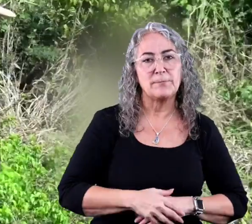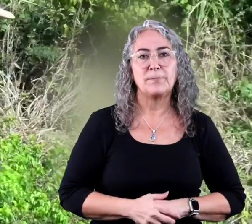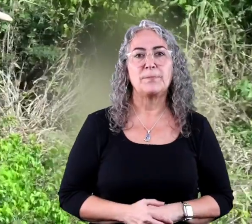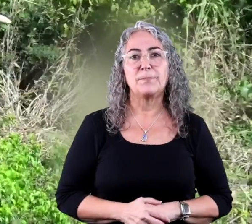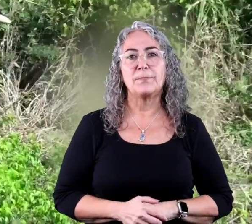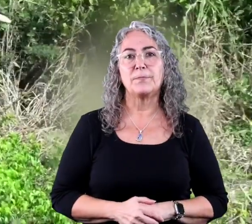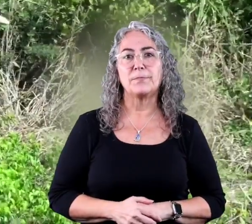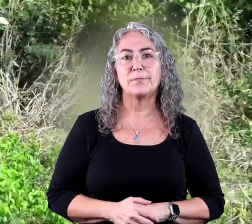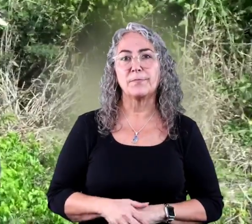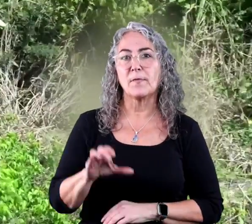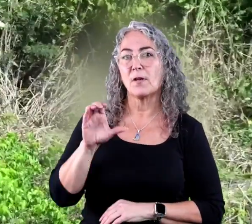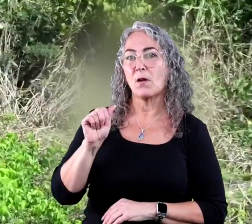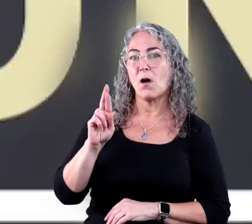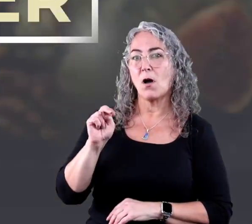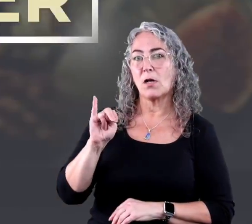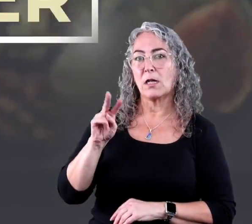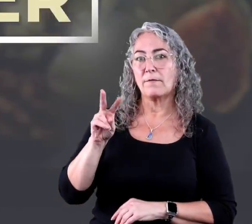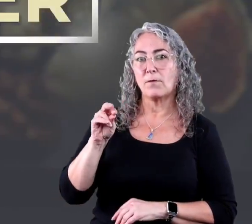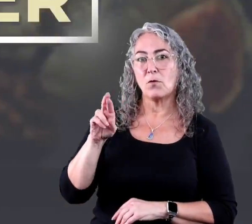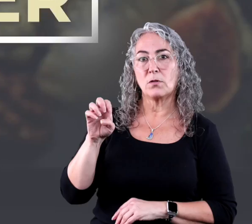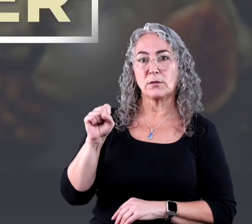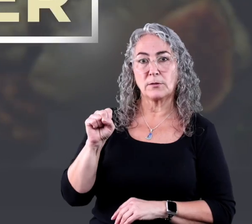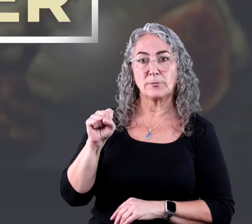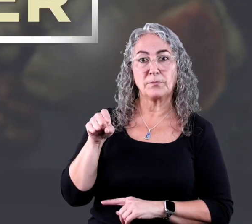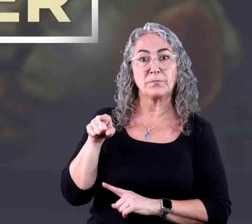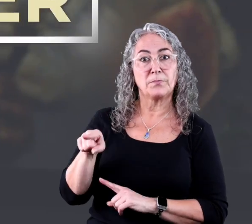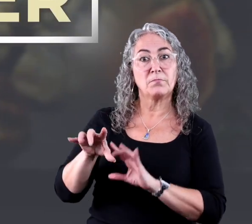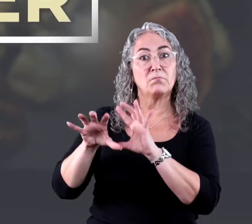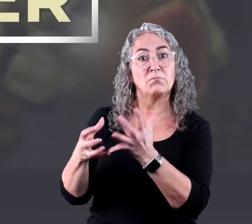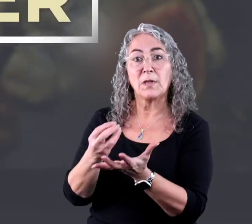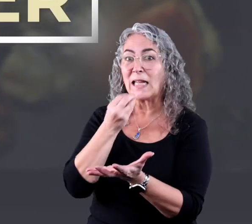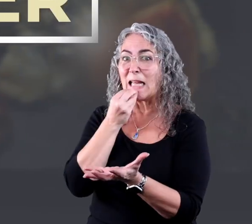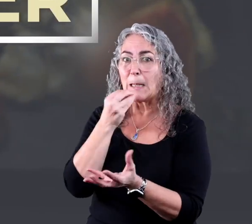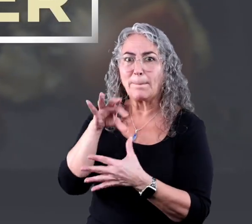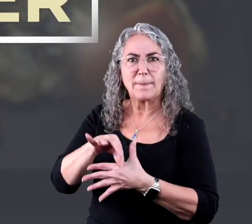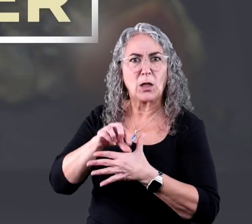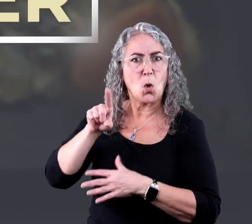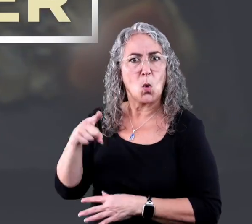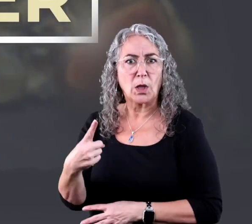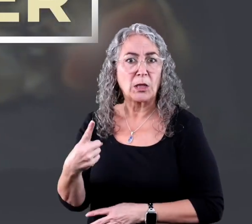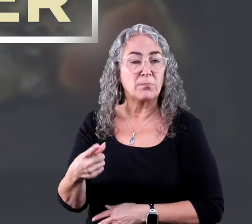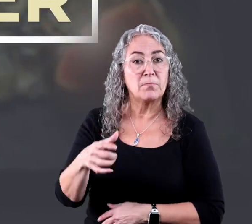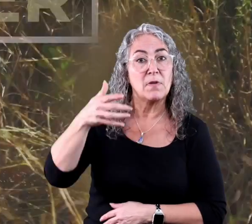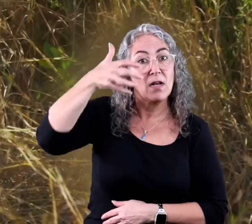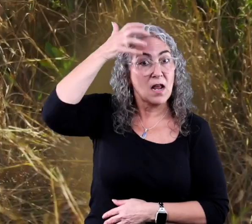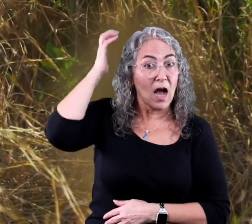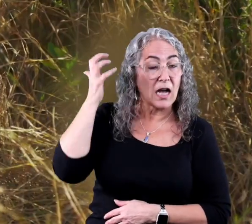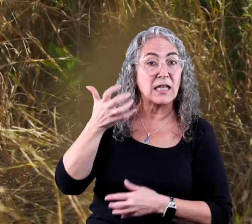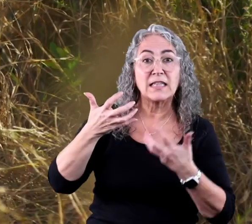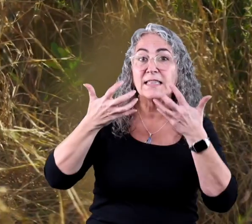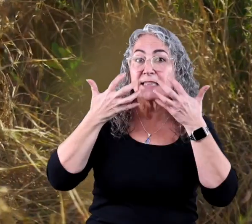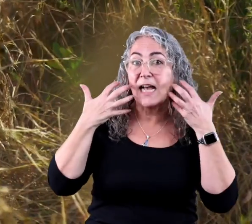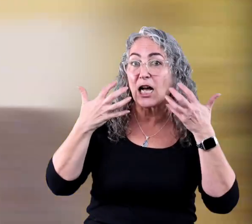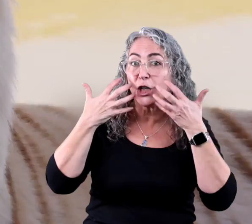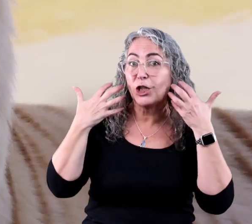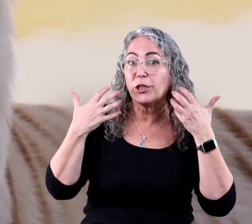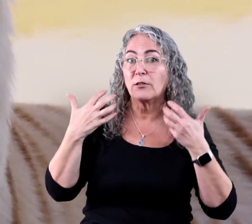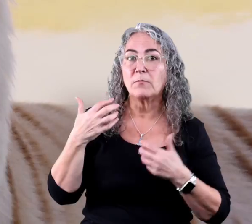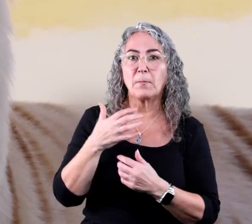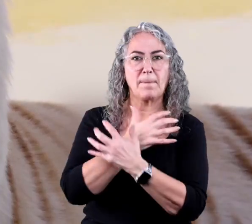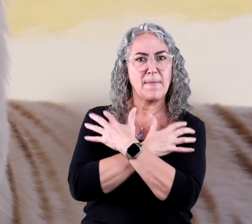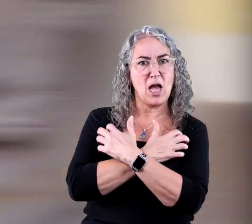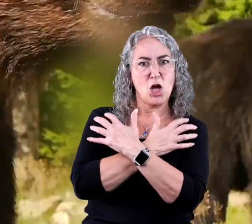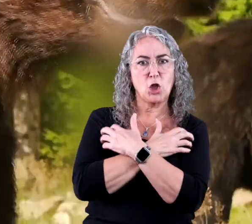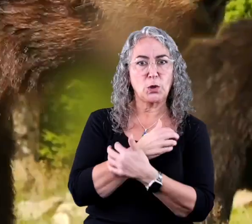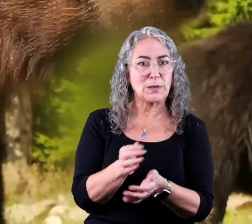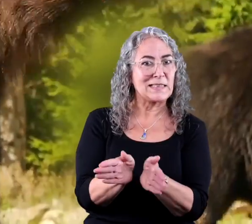elephants are examples. Carnivores eat other animals or only meat. Lions, tigers,